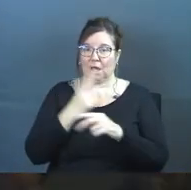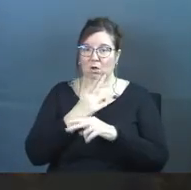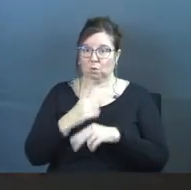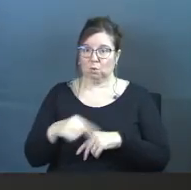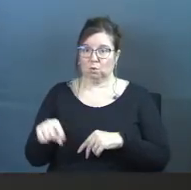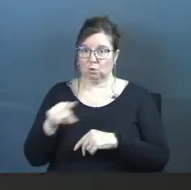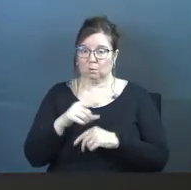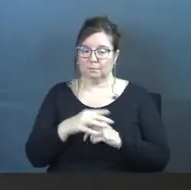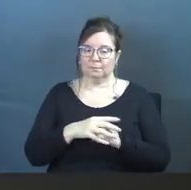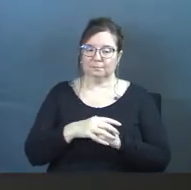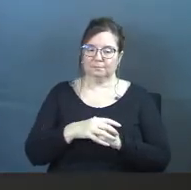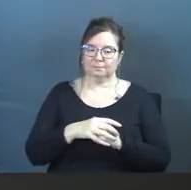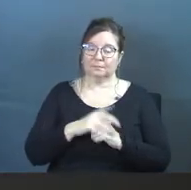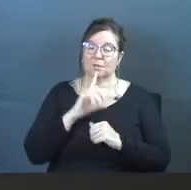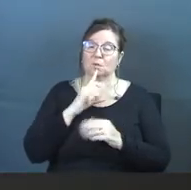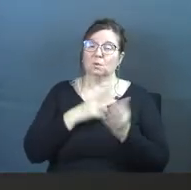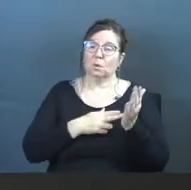use you?